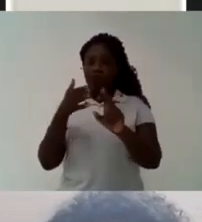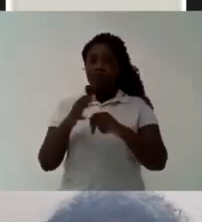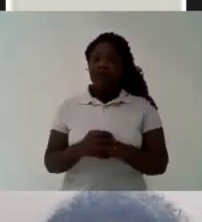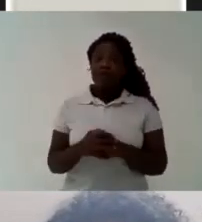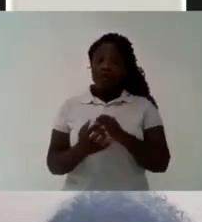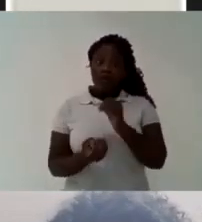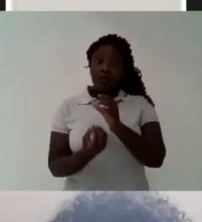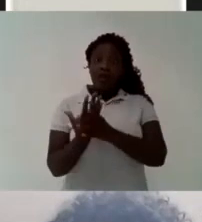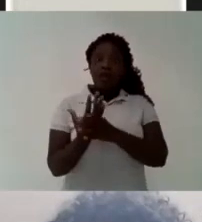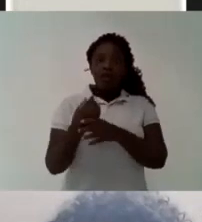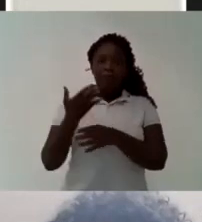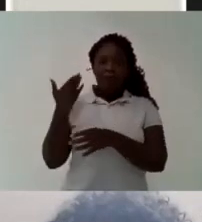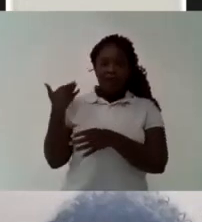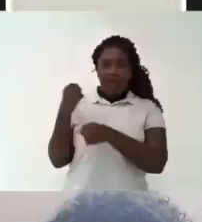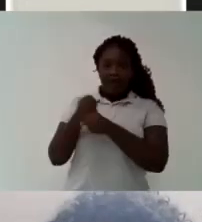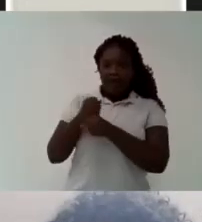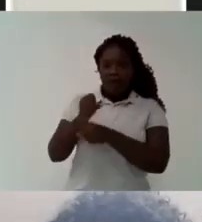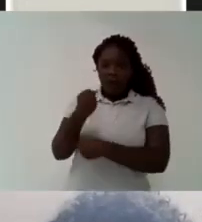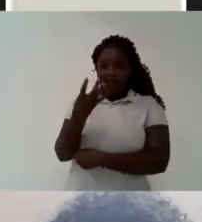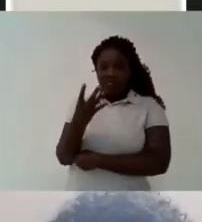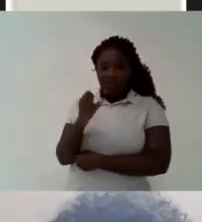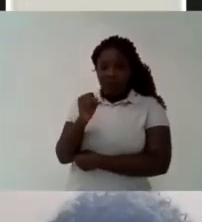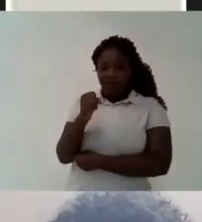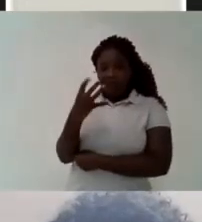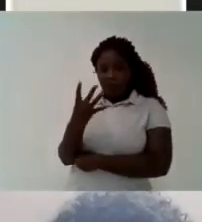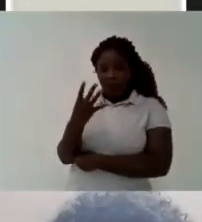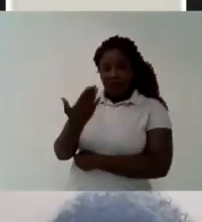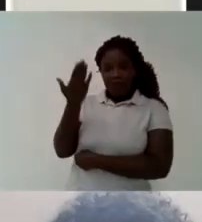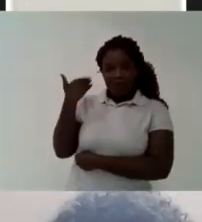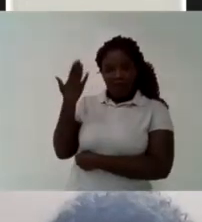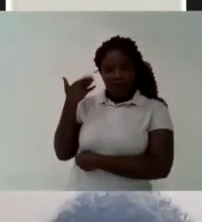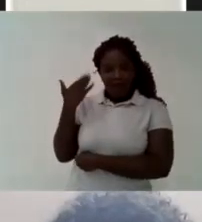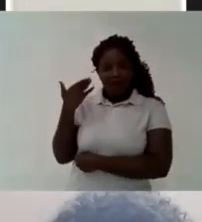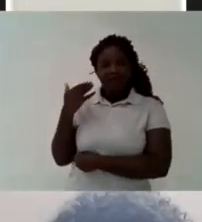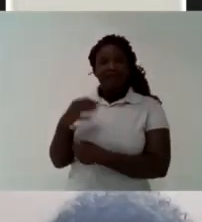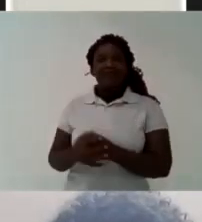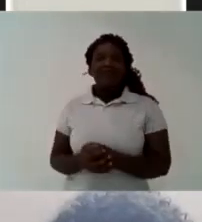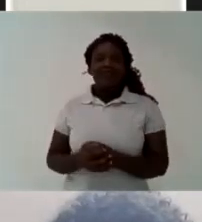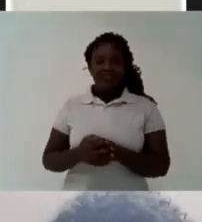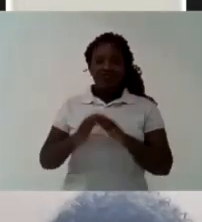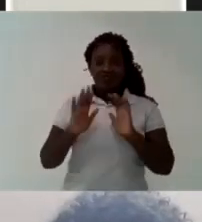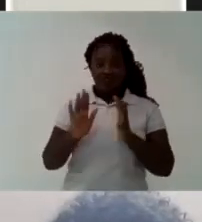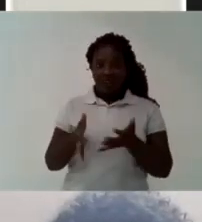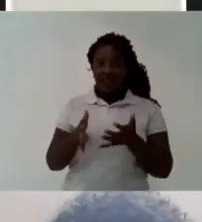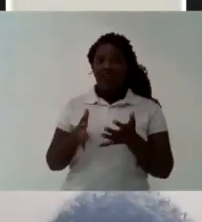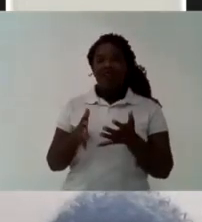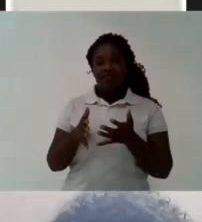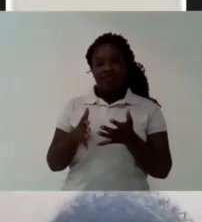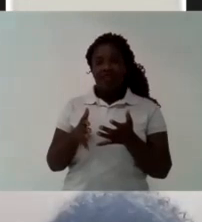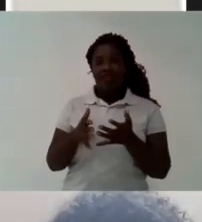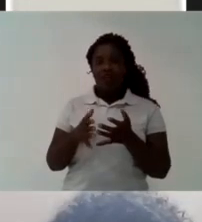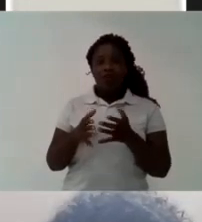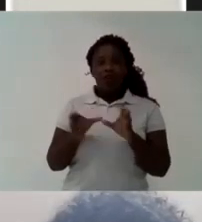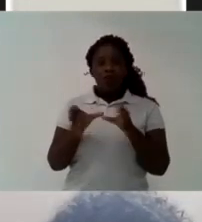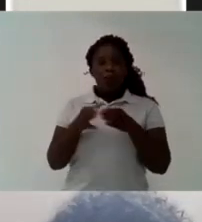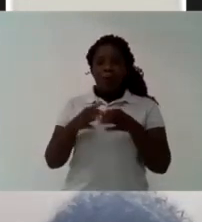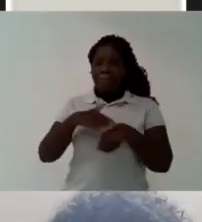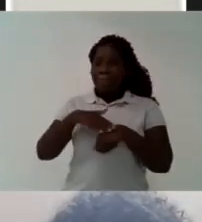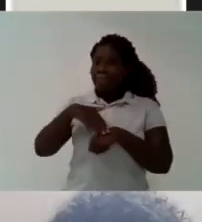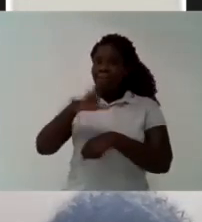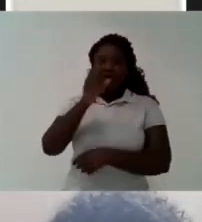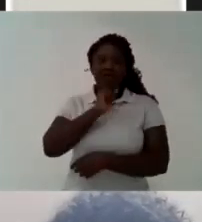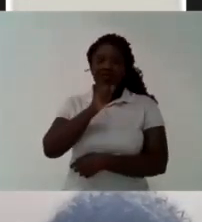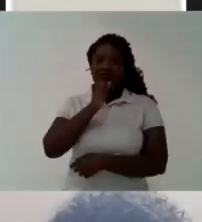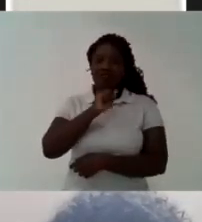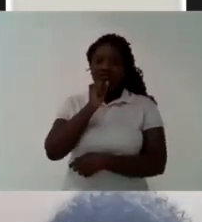students Black and indigenous who also